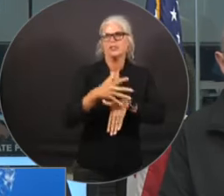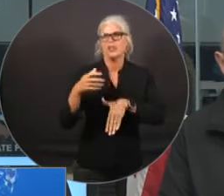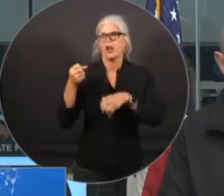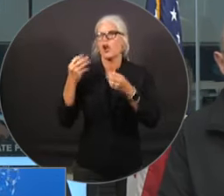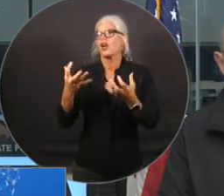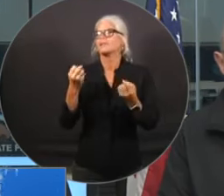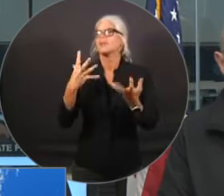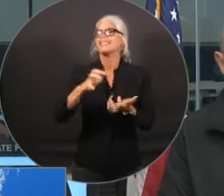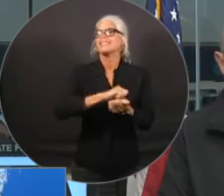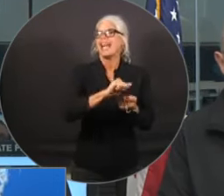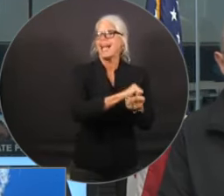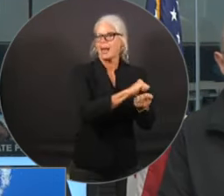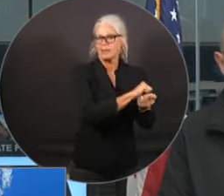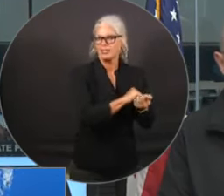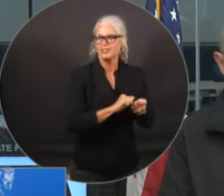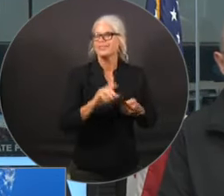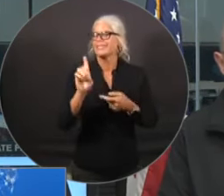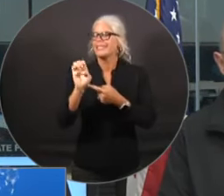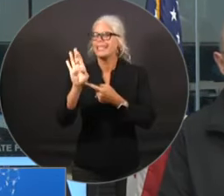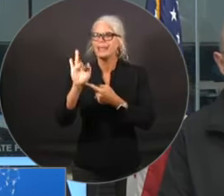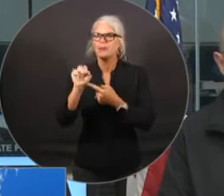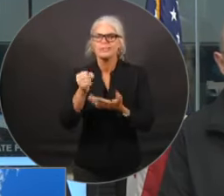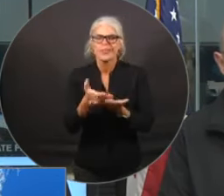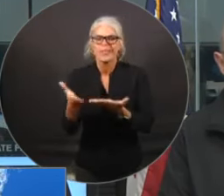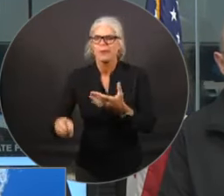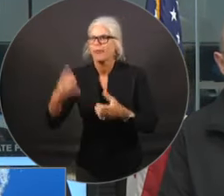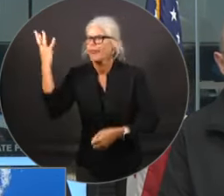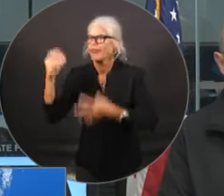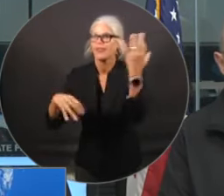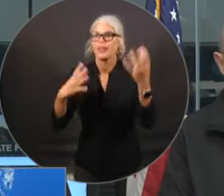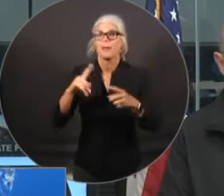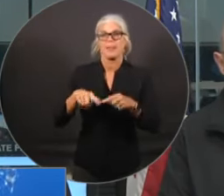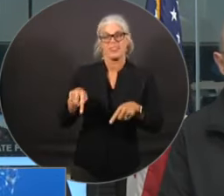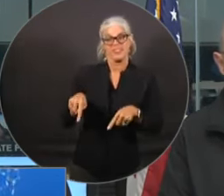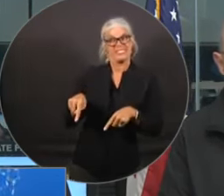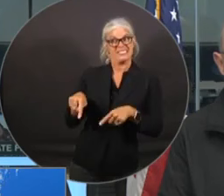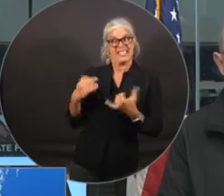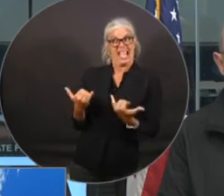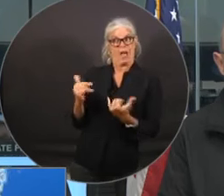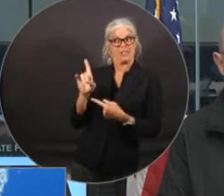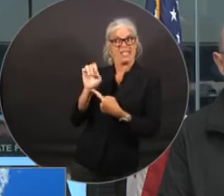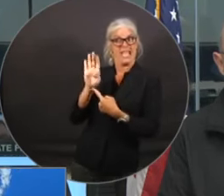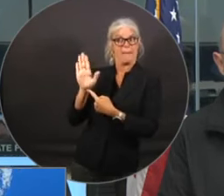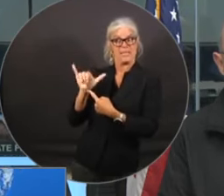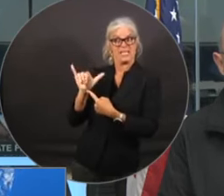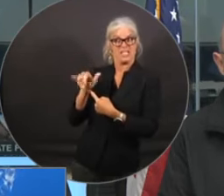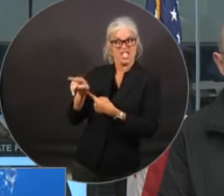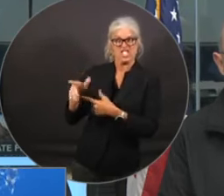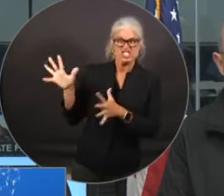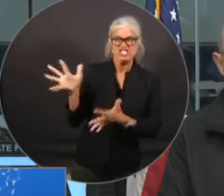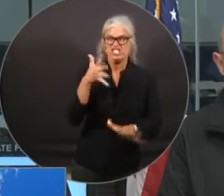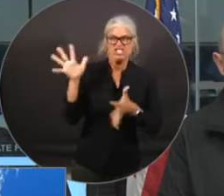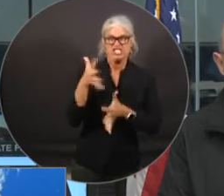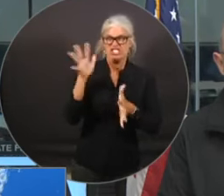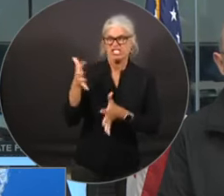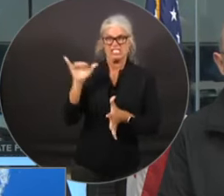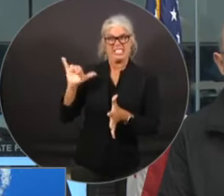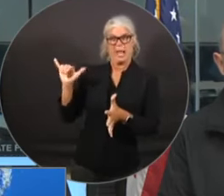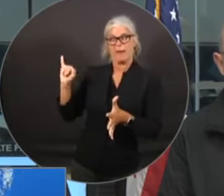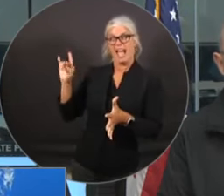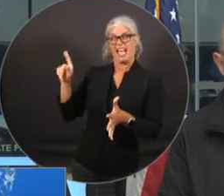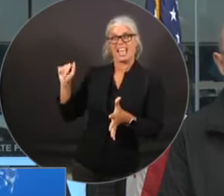damage, a lot of debris. This storm will not have winds that read reach the level of Hurricane Idalia,